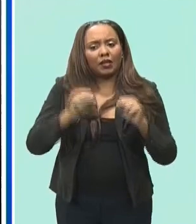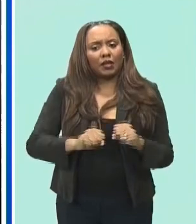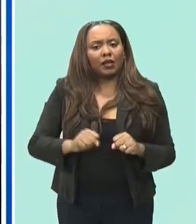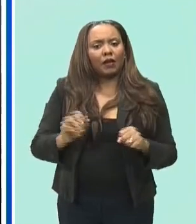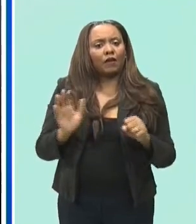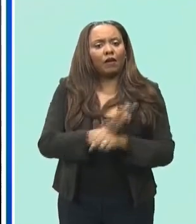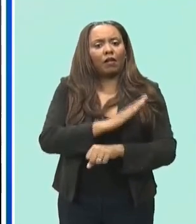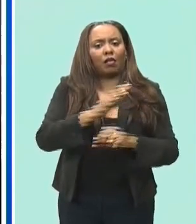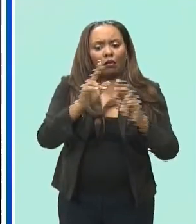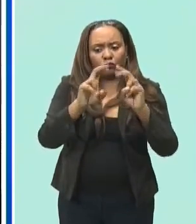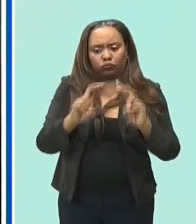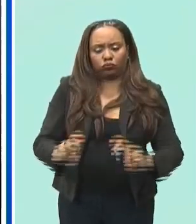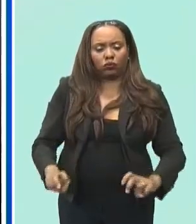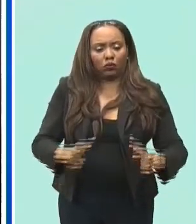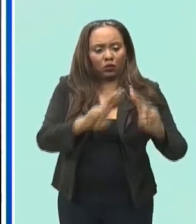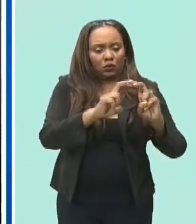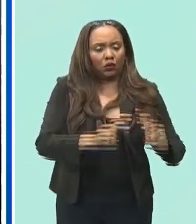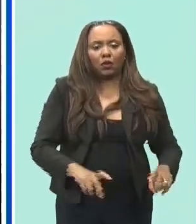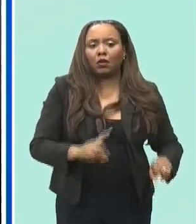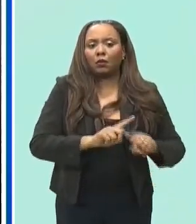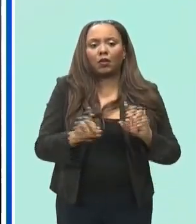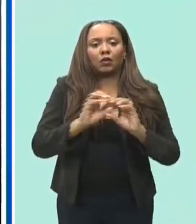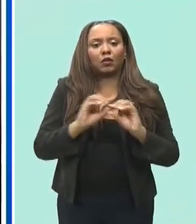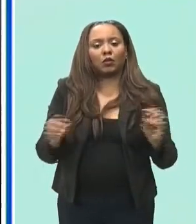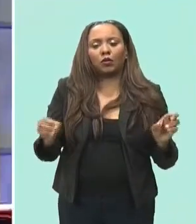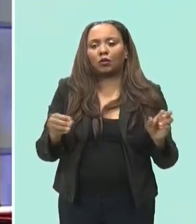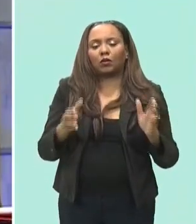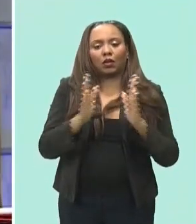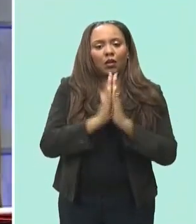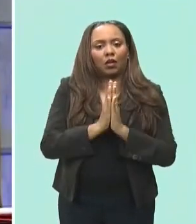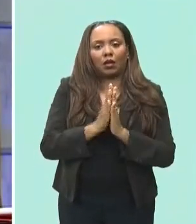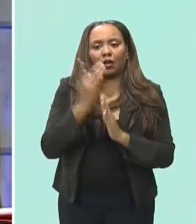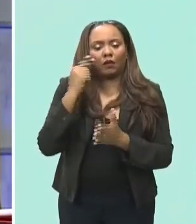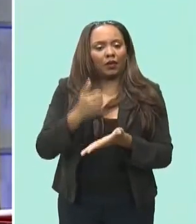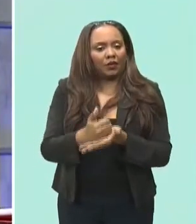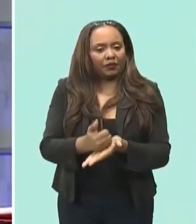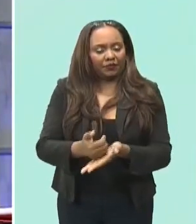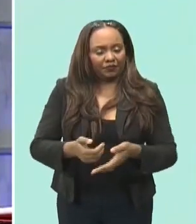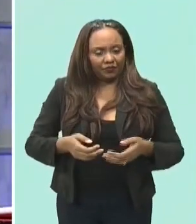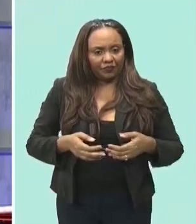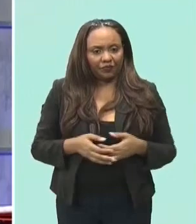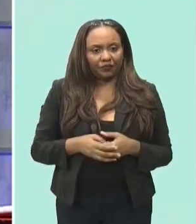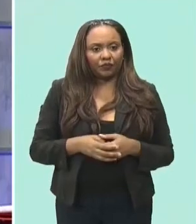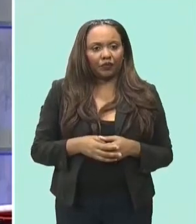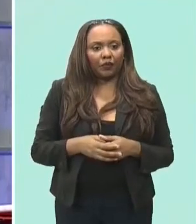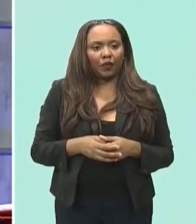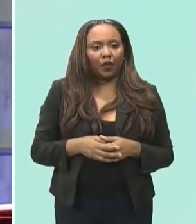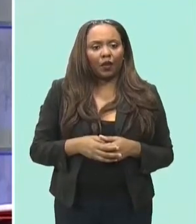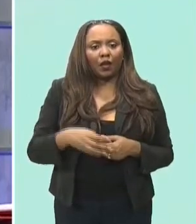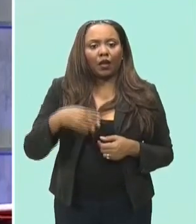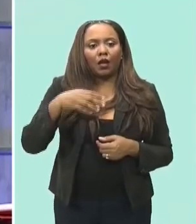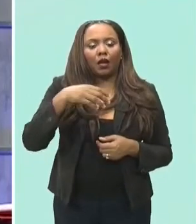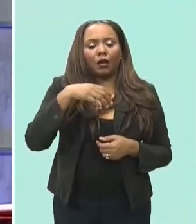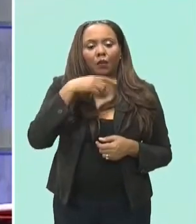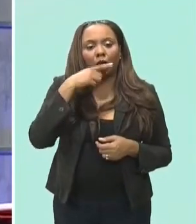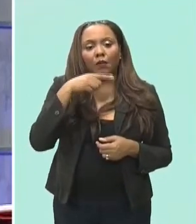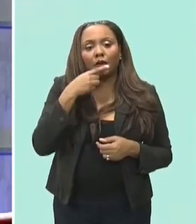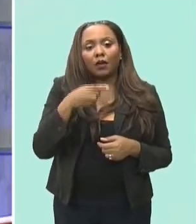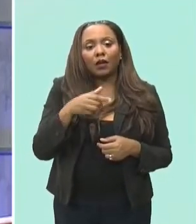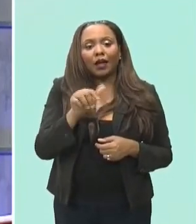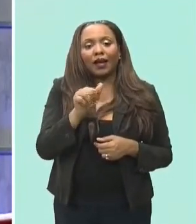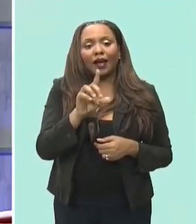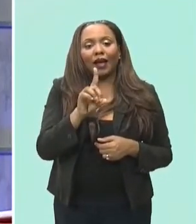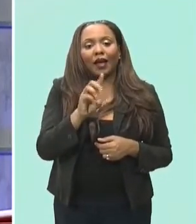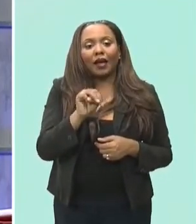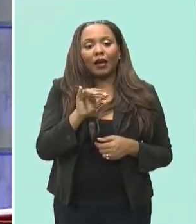no request from opm was made for help meantime former public administration minister marlene mcdonald has